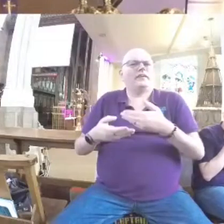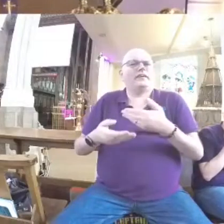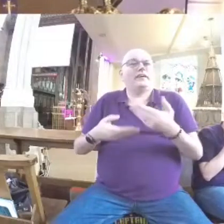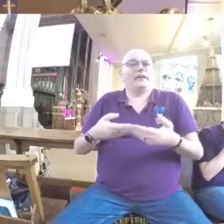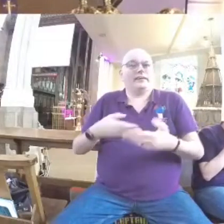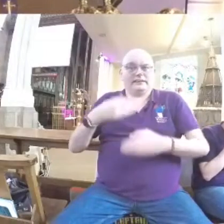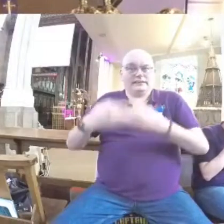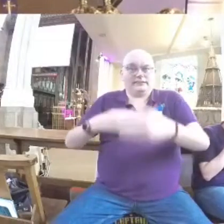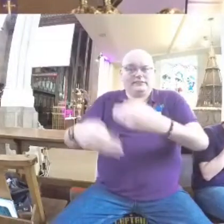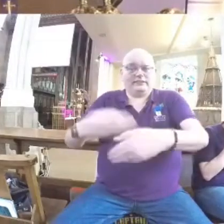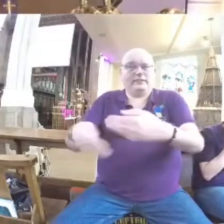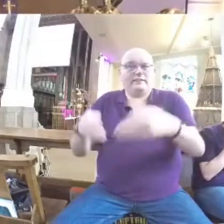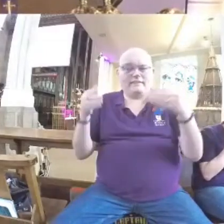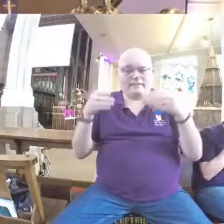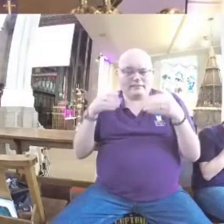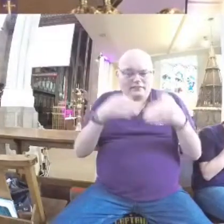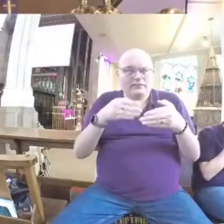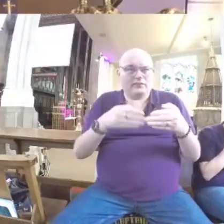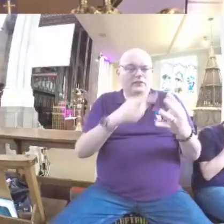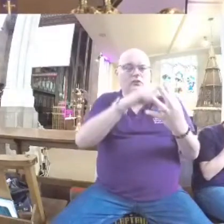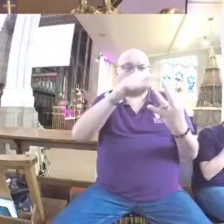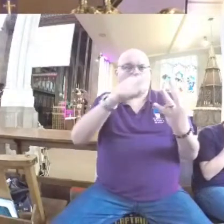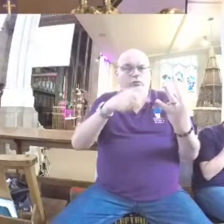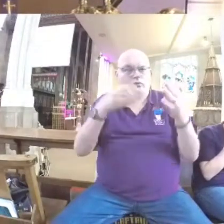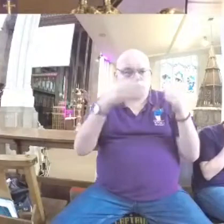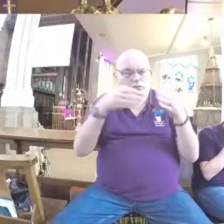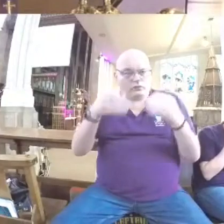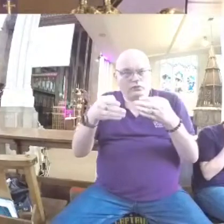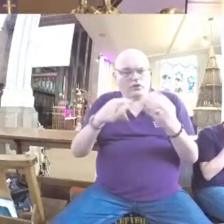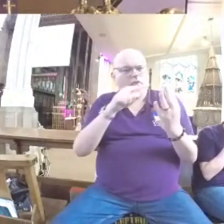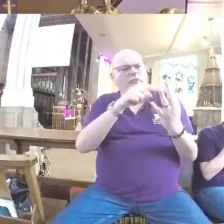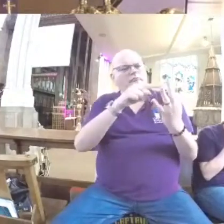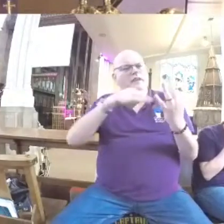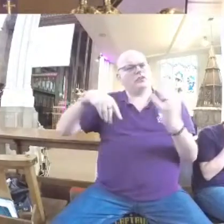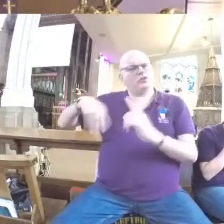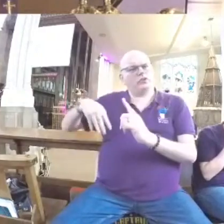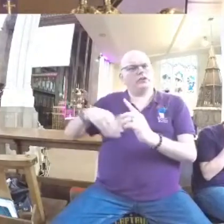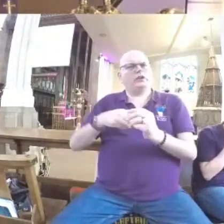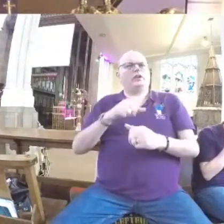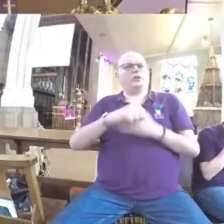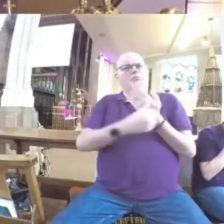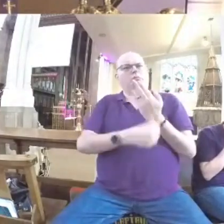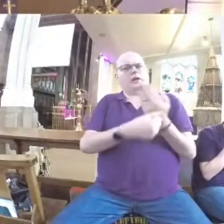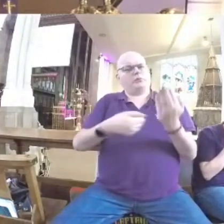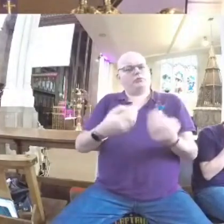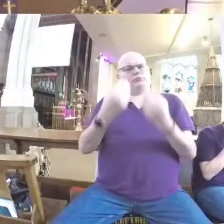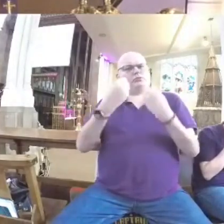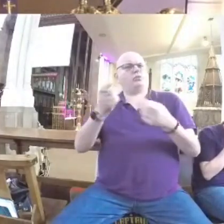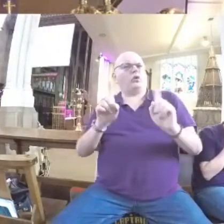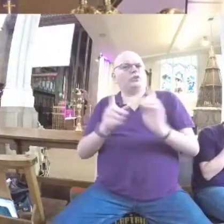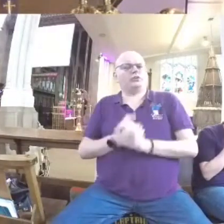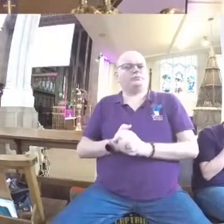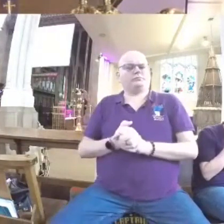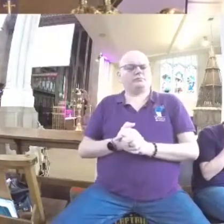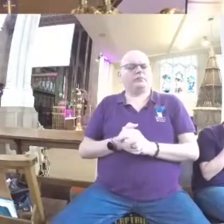sorry, and during our series we will study each one of these women and explore what the Bible teaches us in its